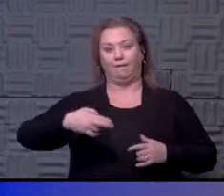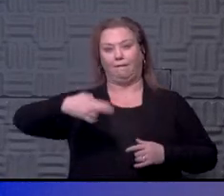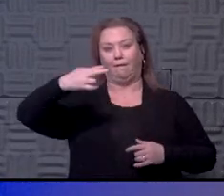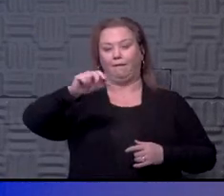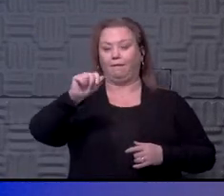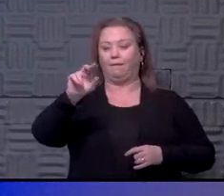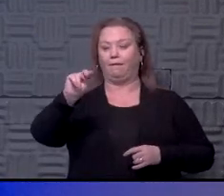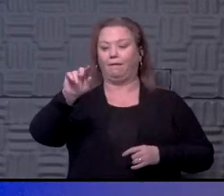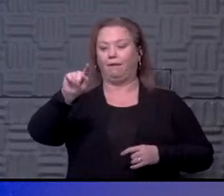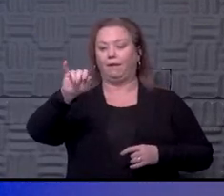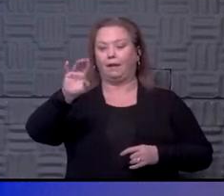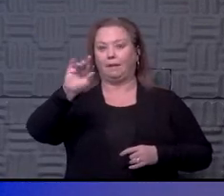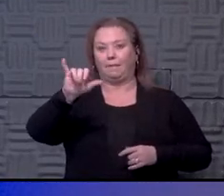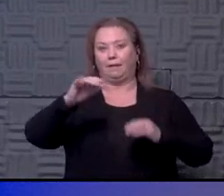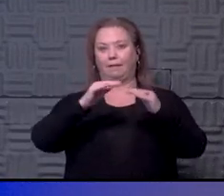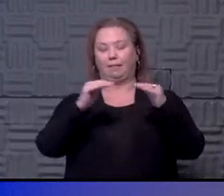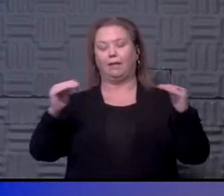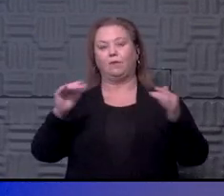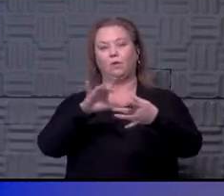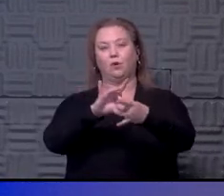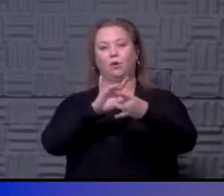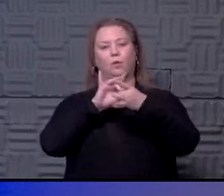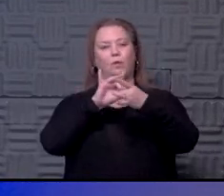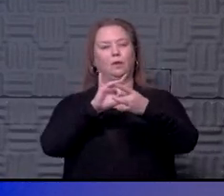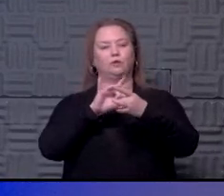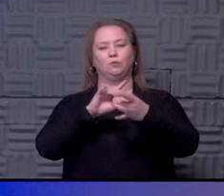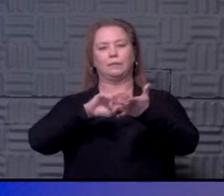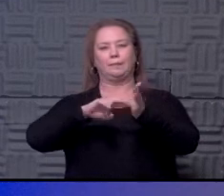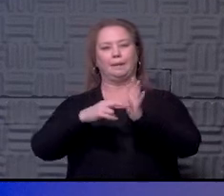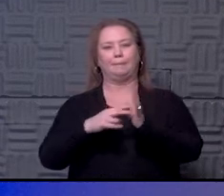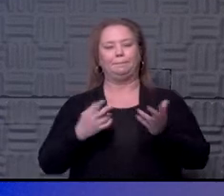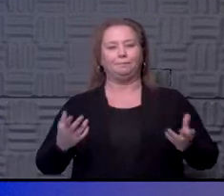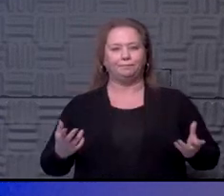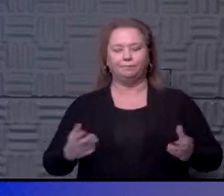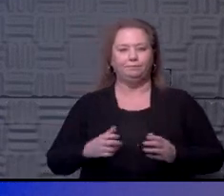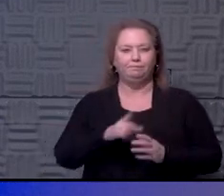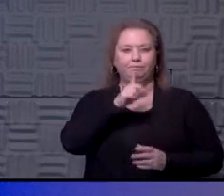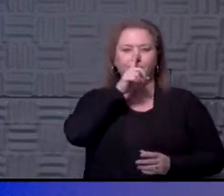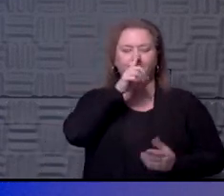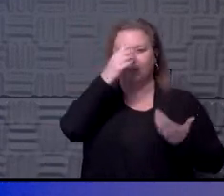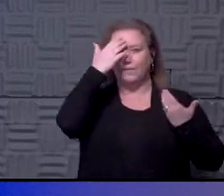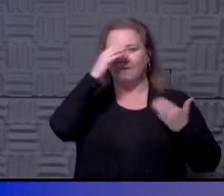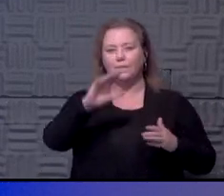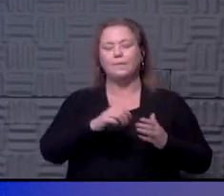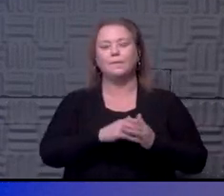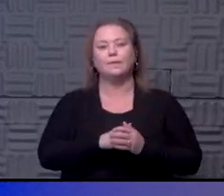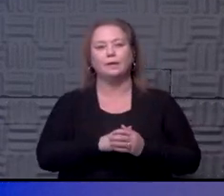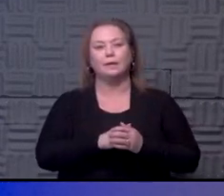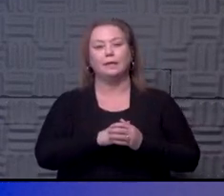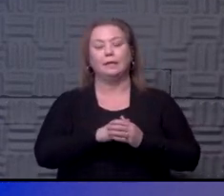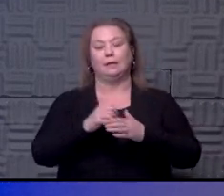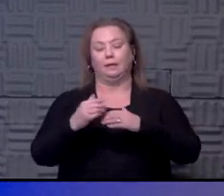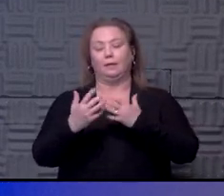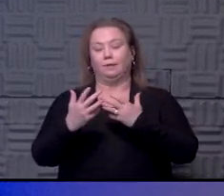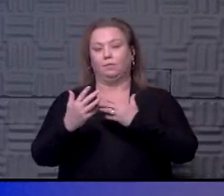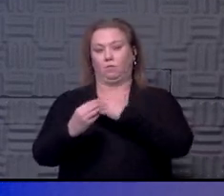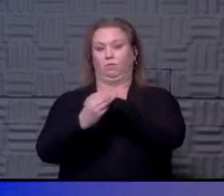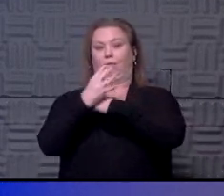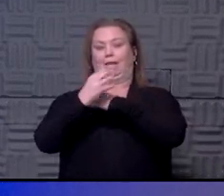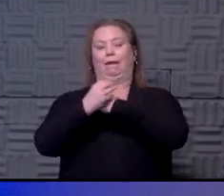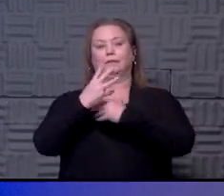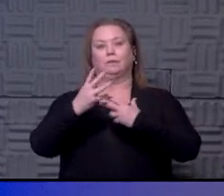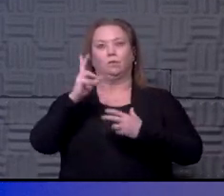antibody levels. What is the relationship of that? What does that mean? We don't really know. Still, the guidance is